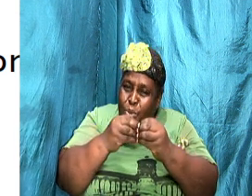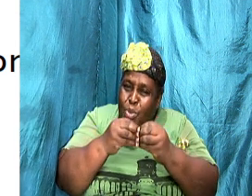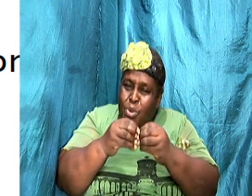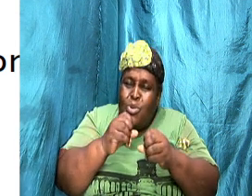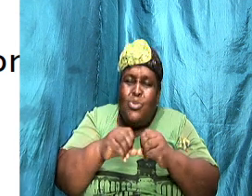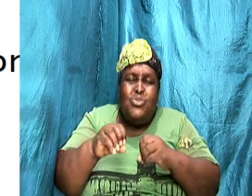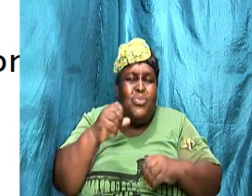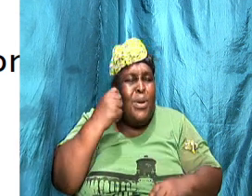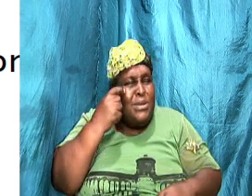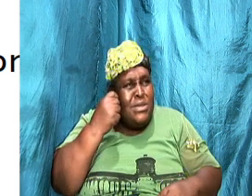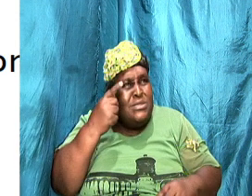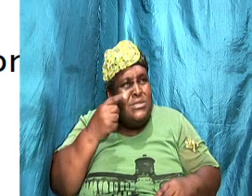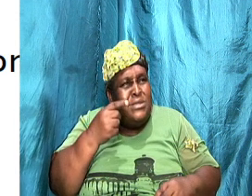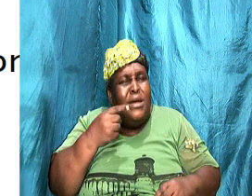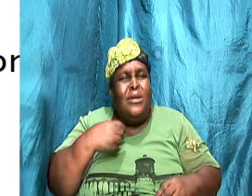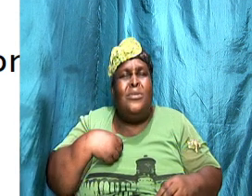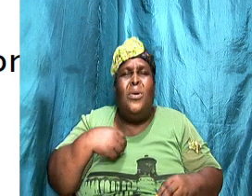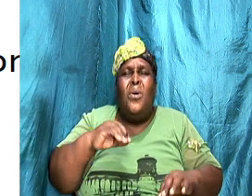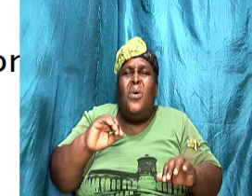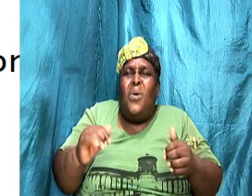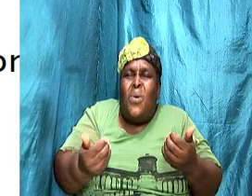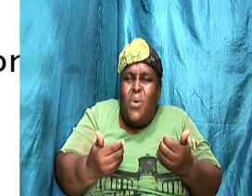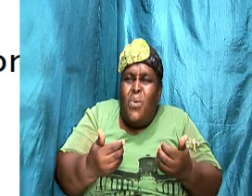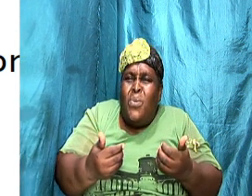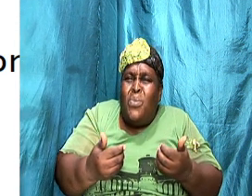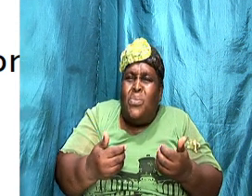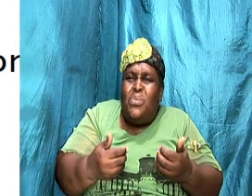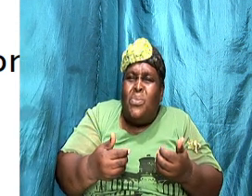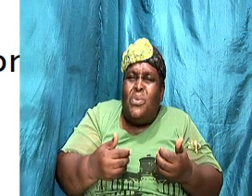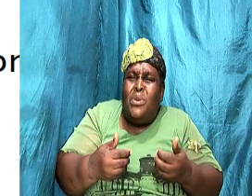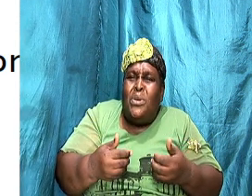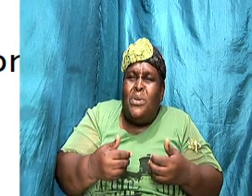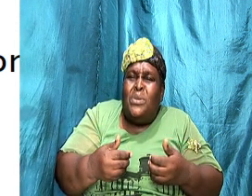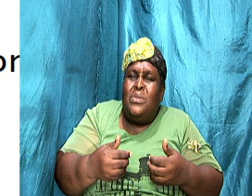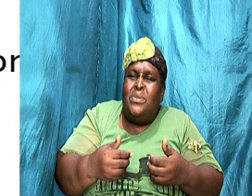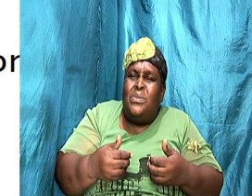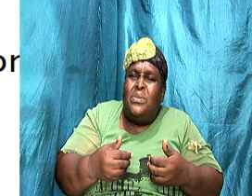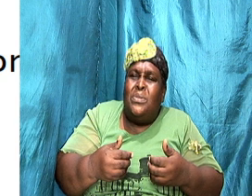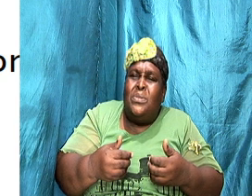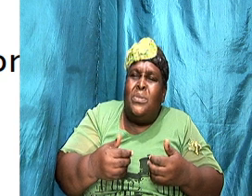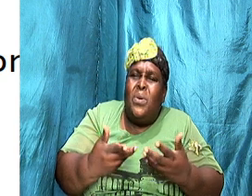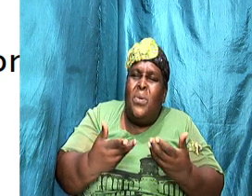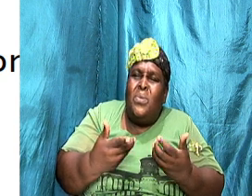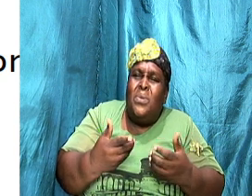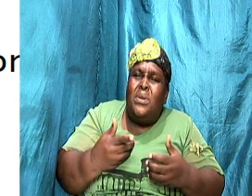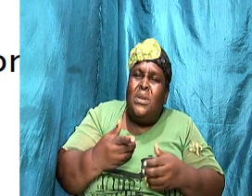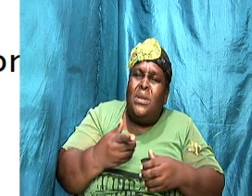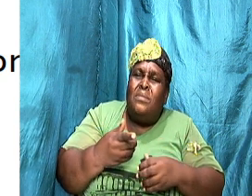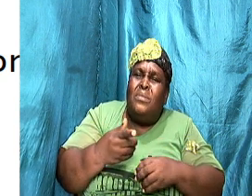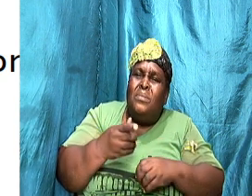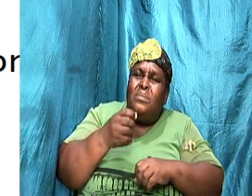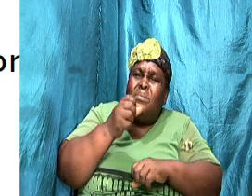they operate understand you know some things about them in this disenchanted state